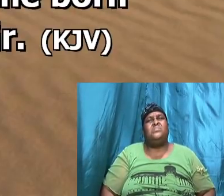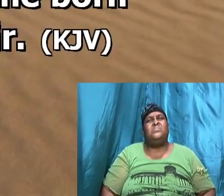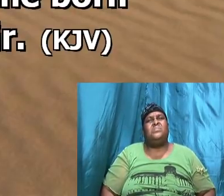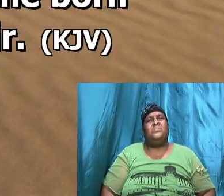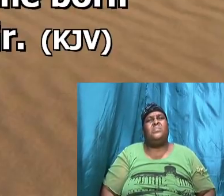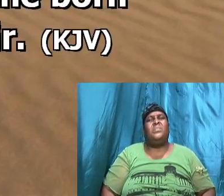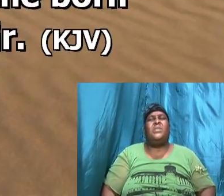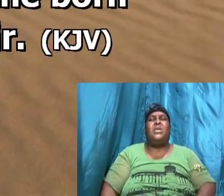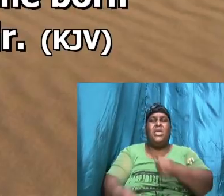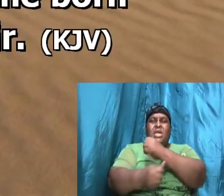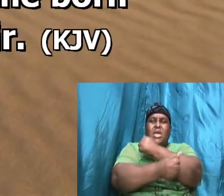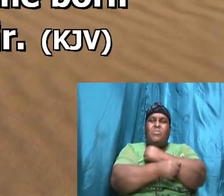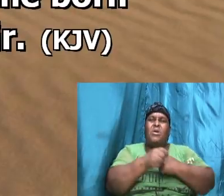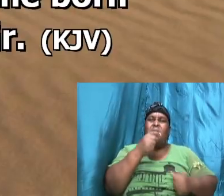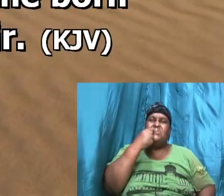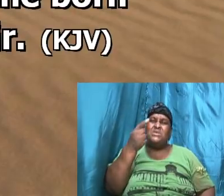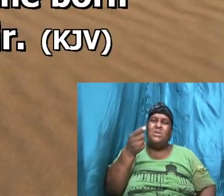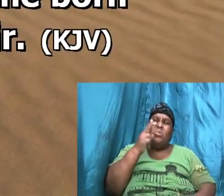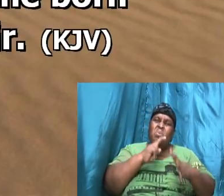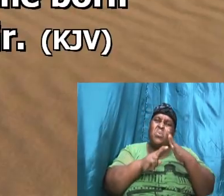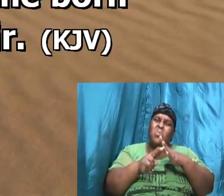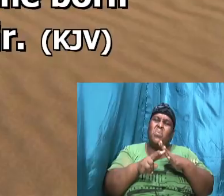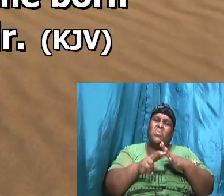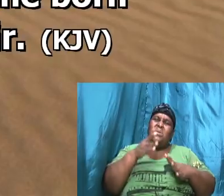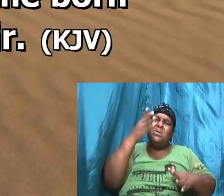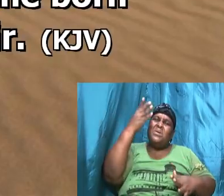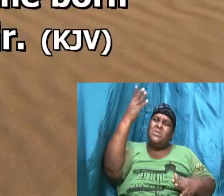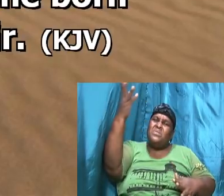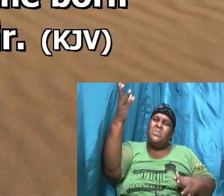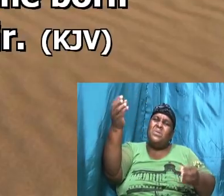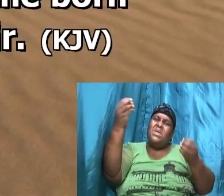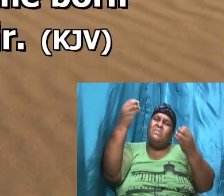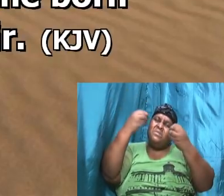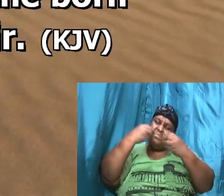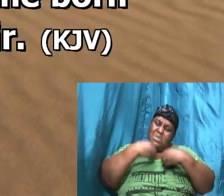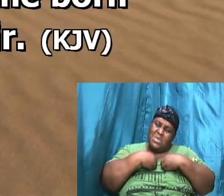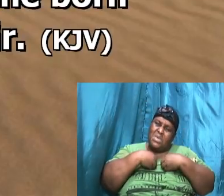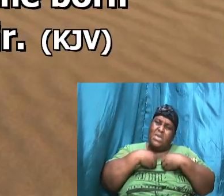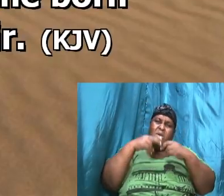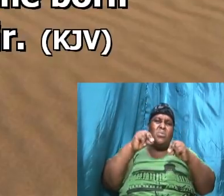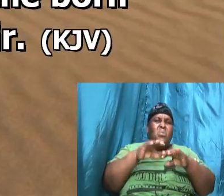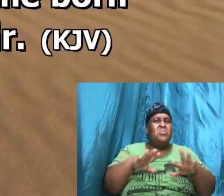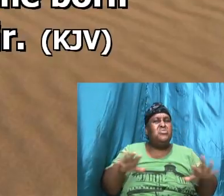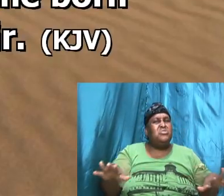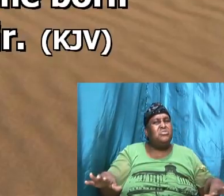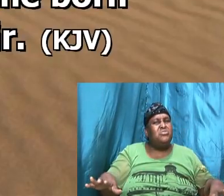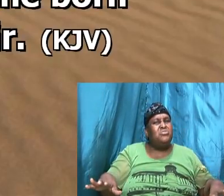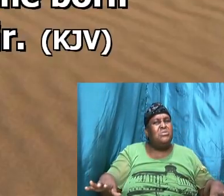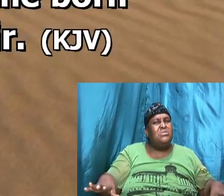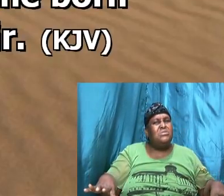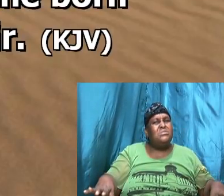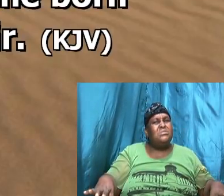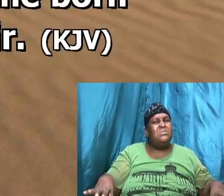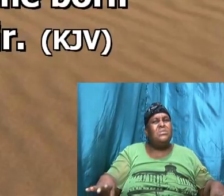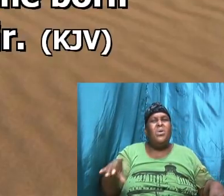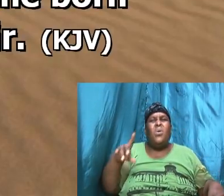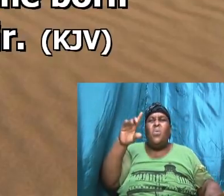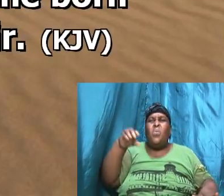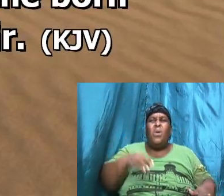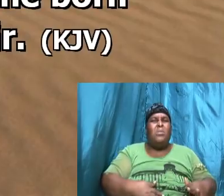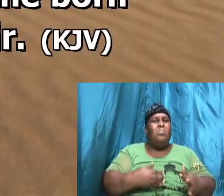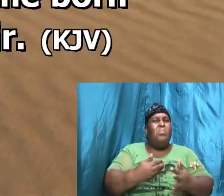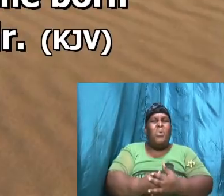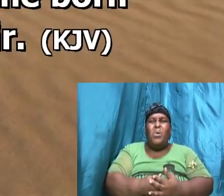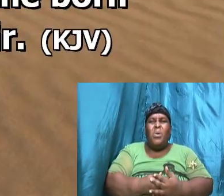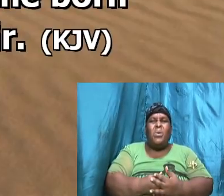and Abraham said behold to me thou hast given no seed and lo one born in my